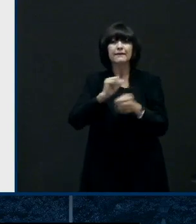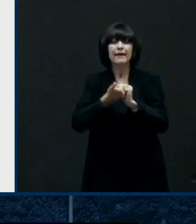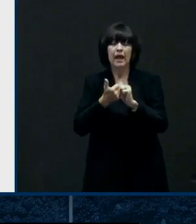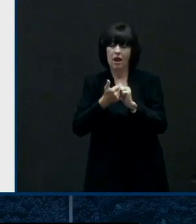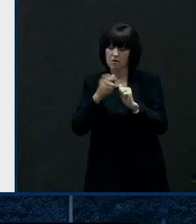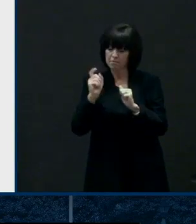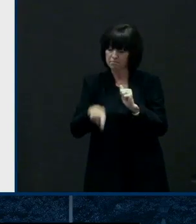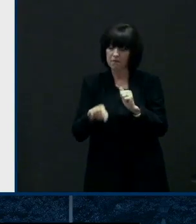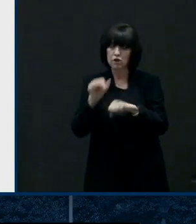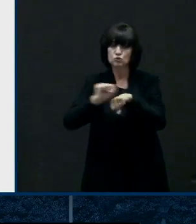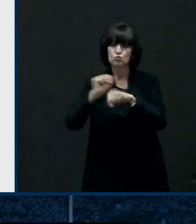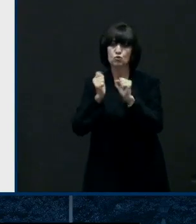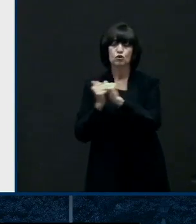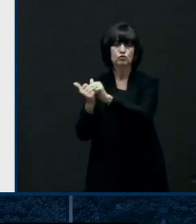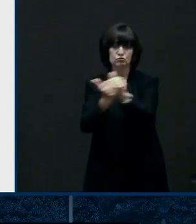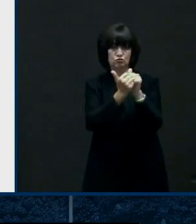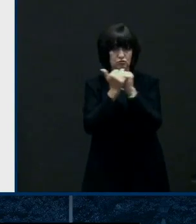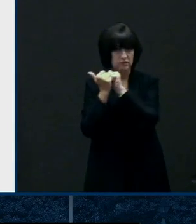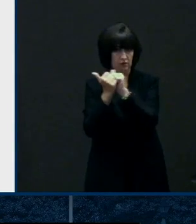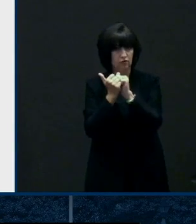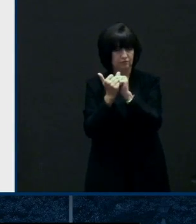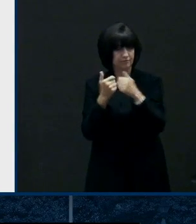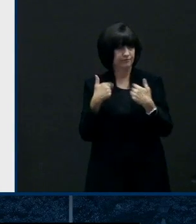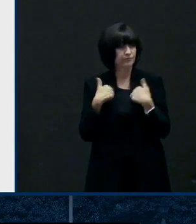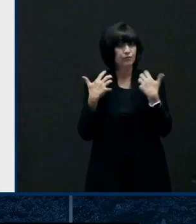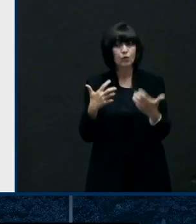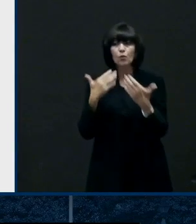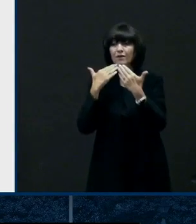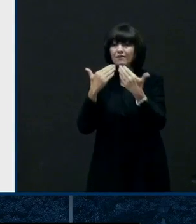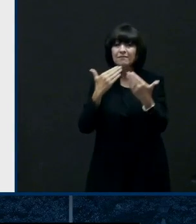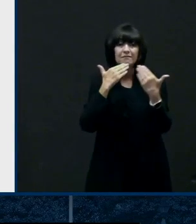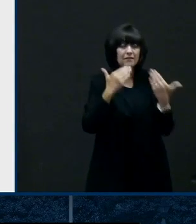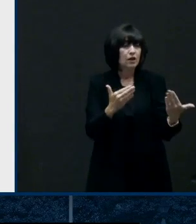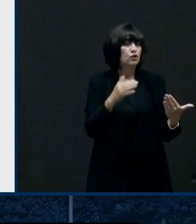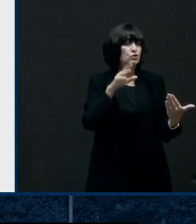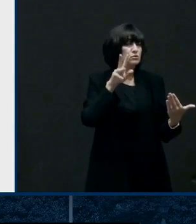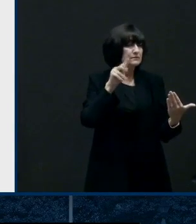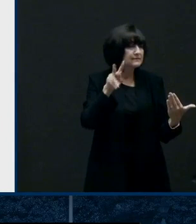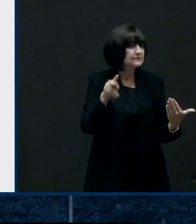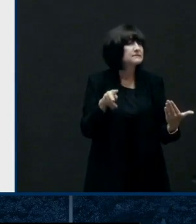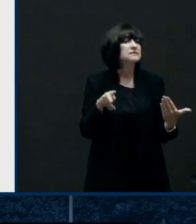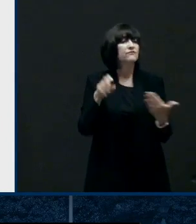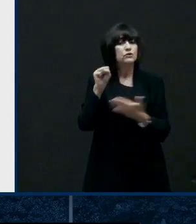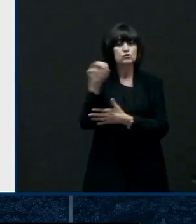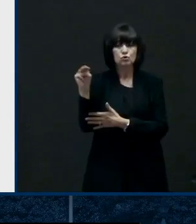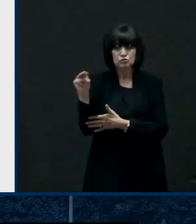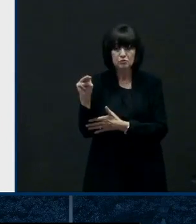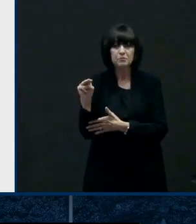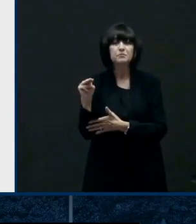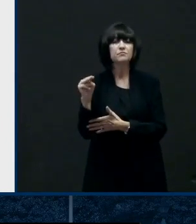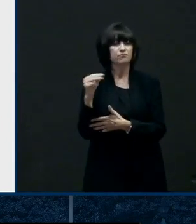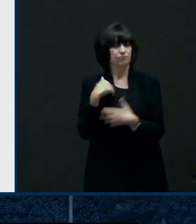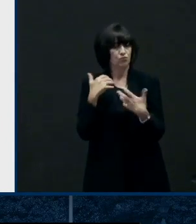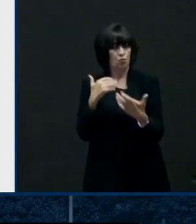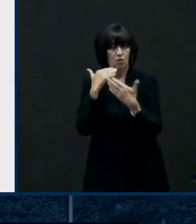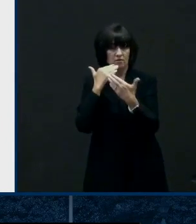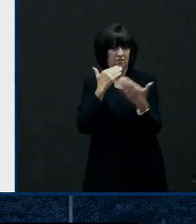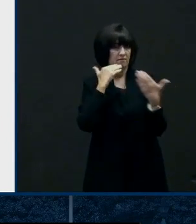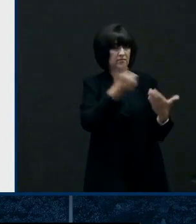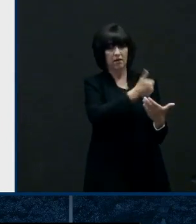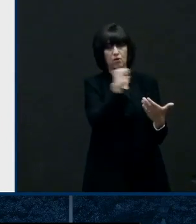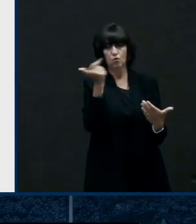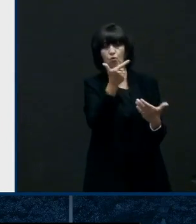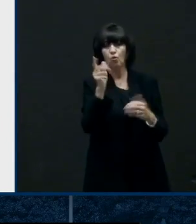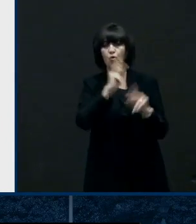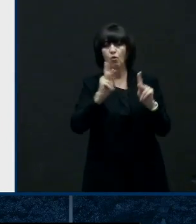covering our press conference today so we can talk to the our constituents and the people that we work for the people of delaware and